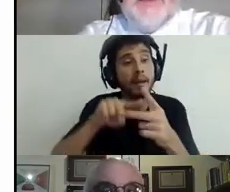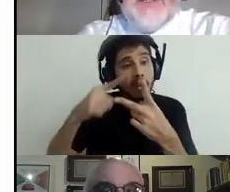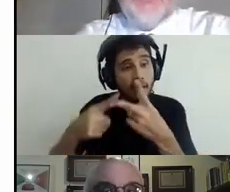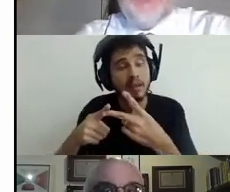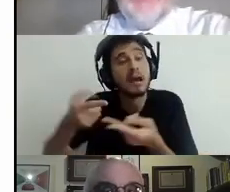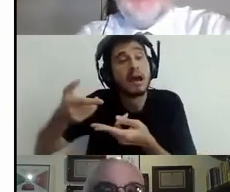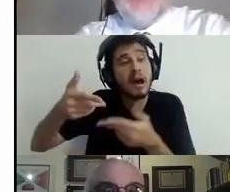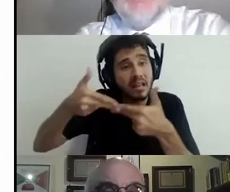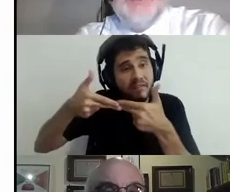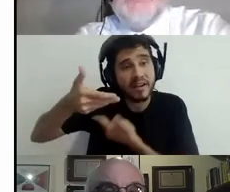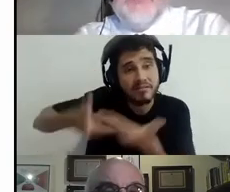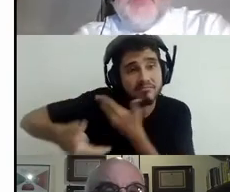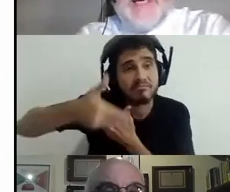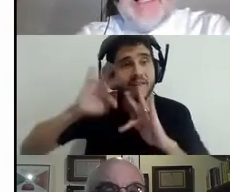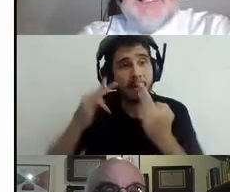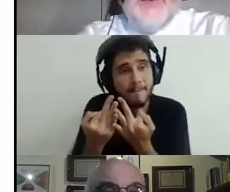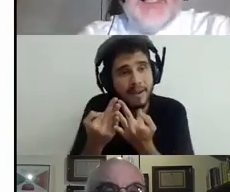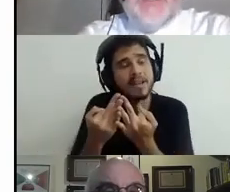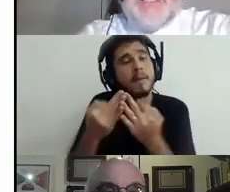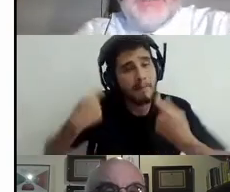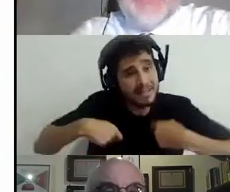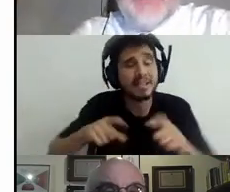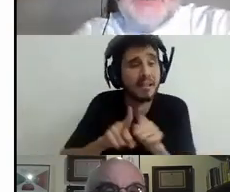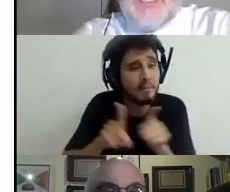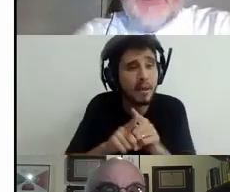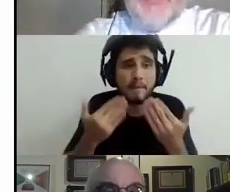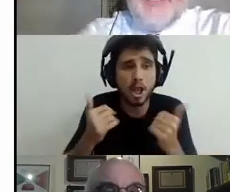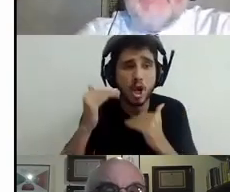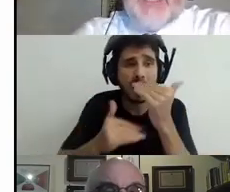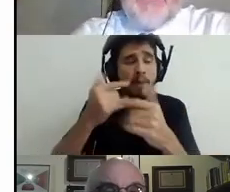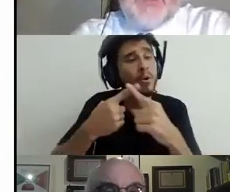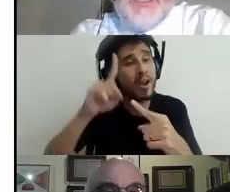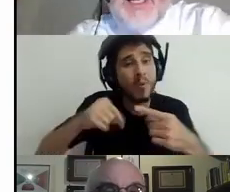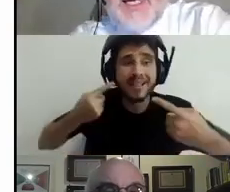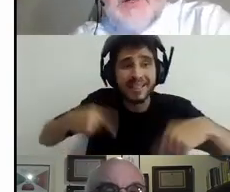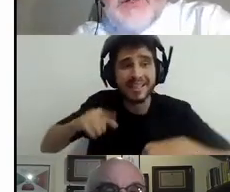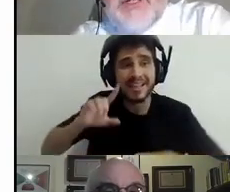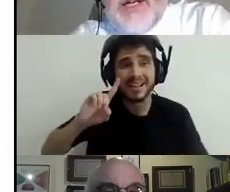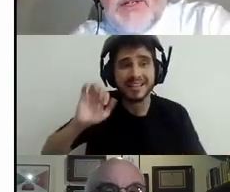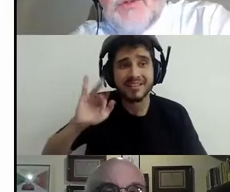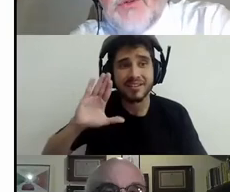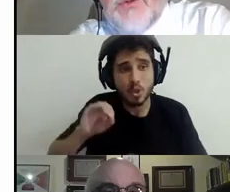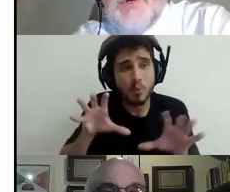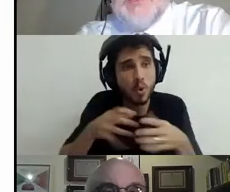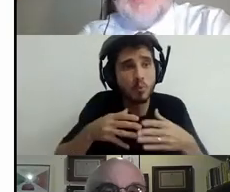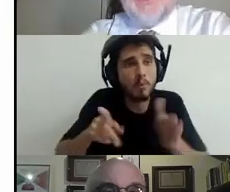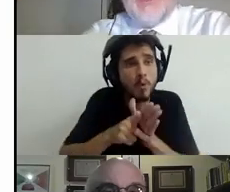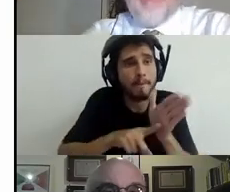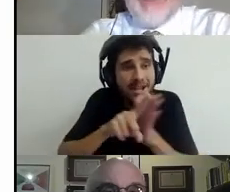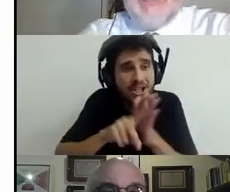for the research community to quickly redesign the teaching and learning environments in order to